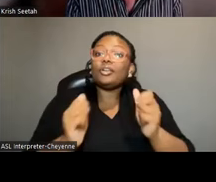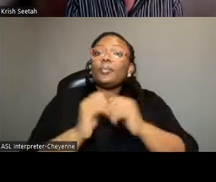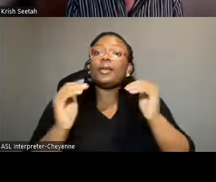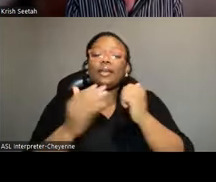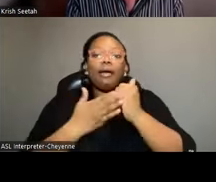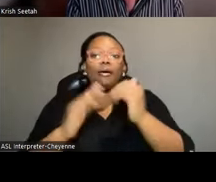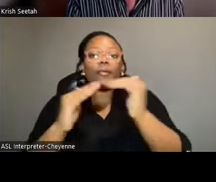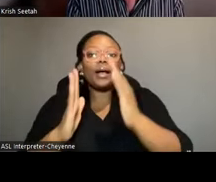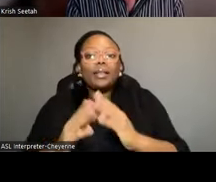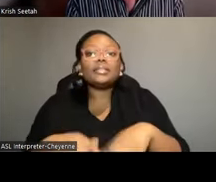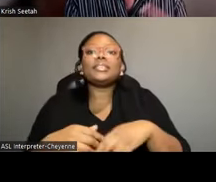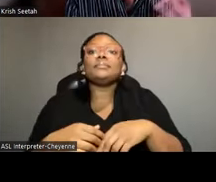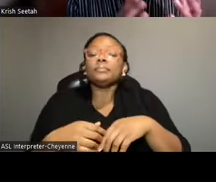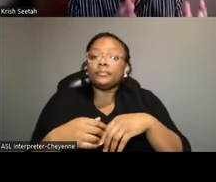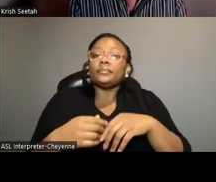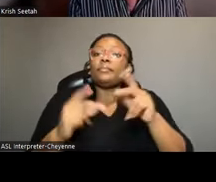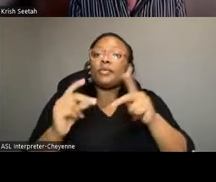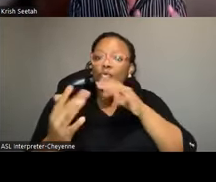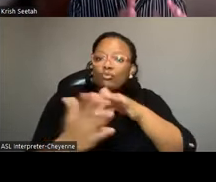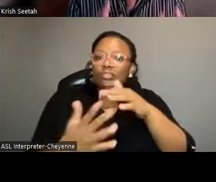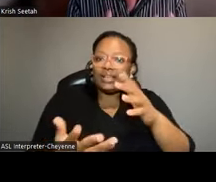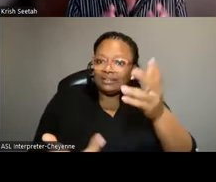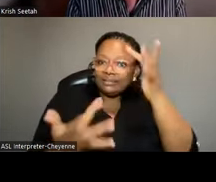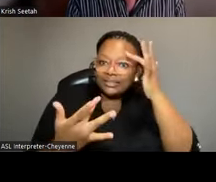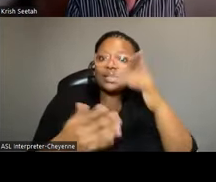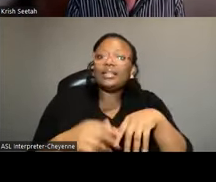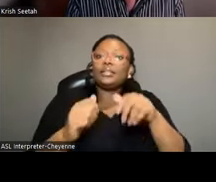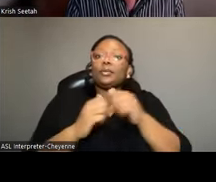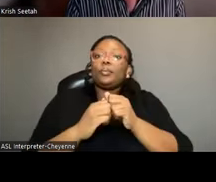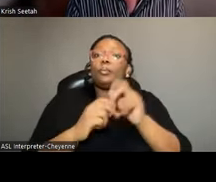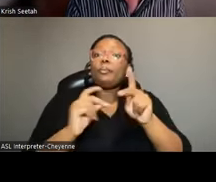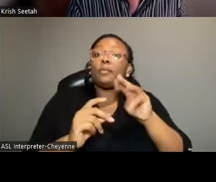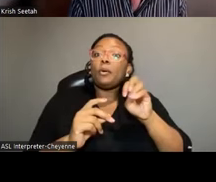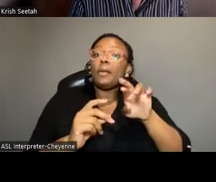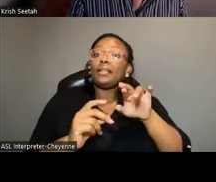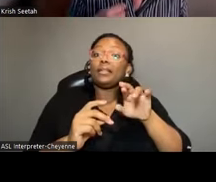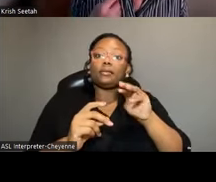epidemiology and modern disease study. We work with colleagues who are malariologists themselves,